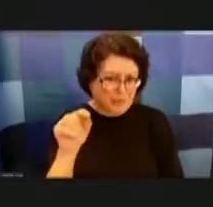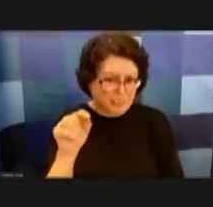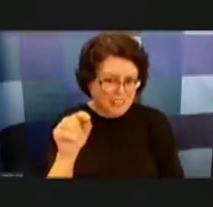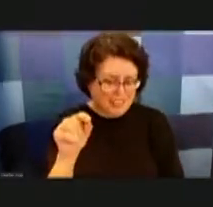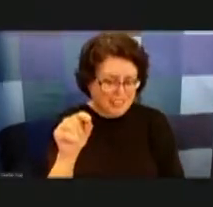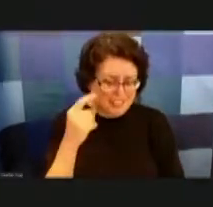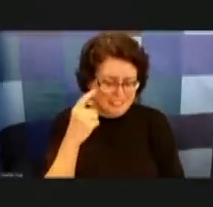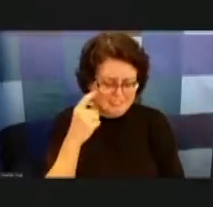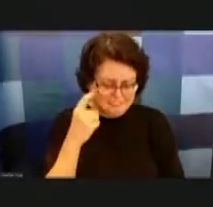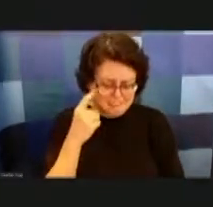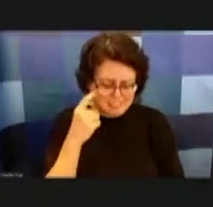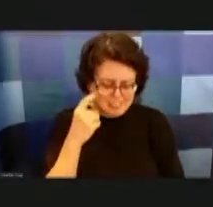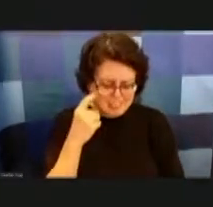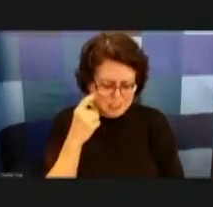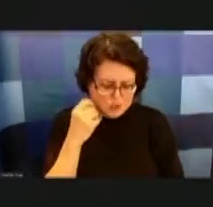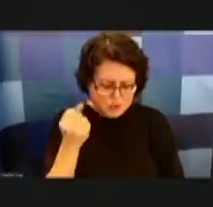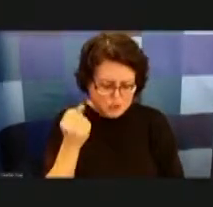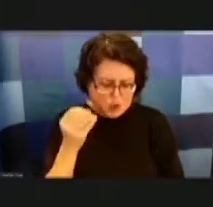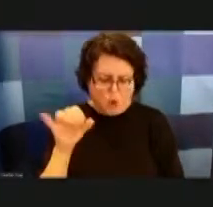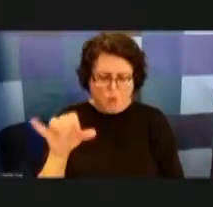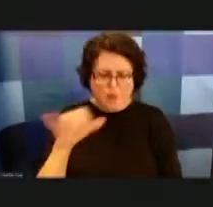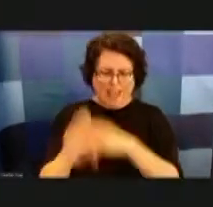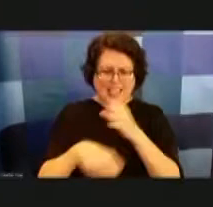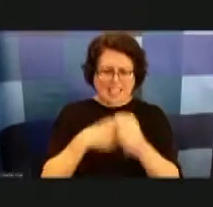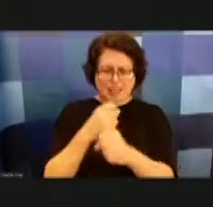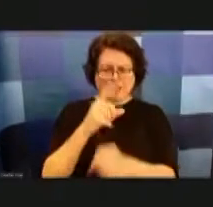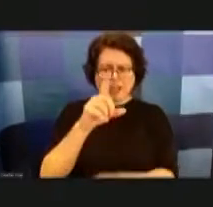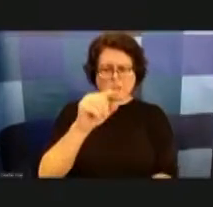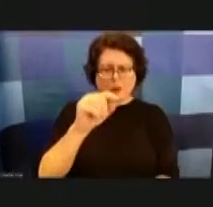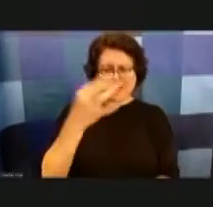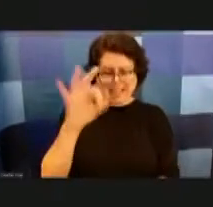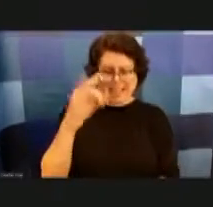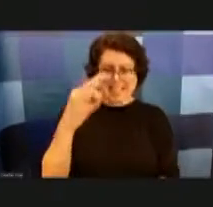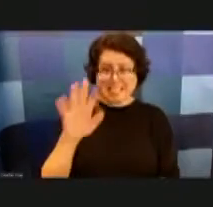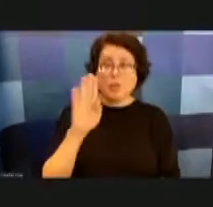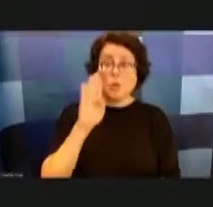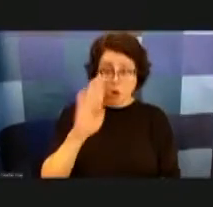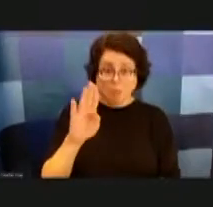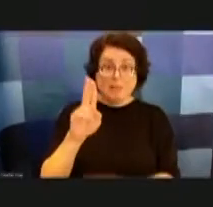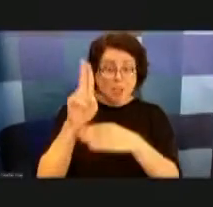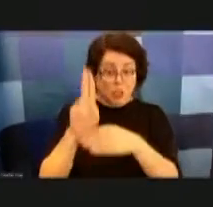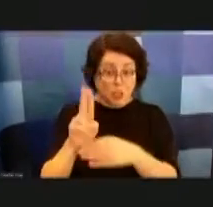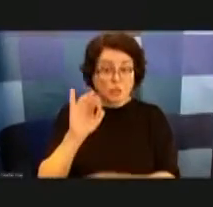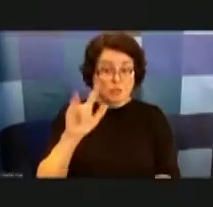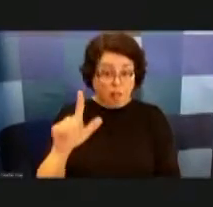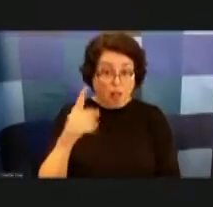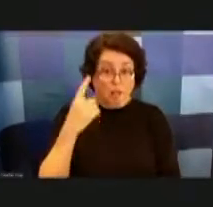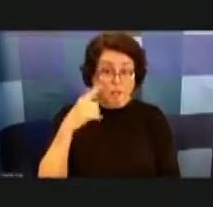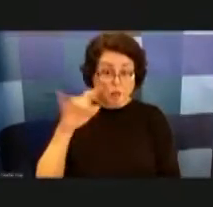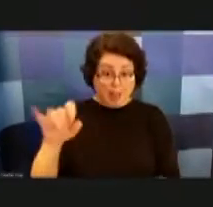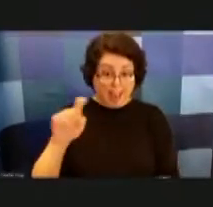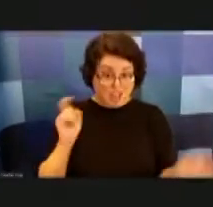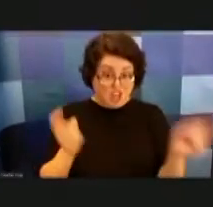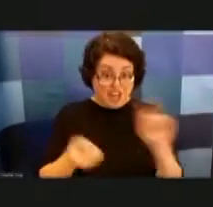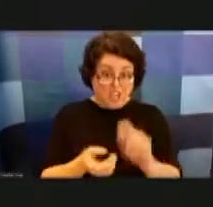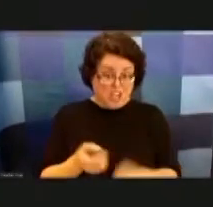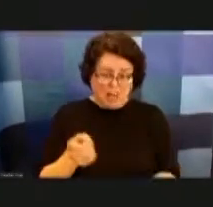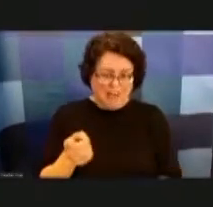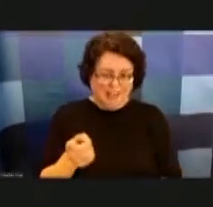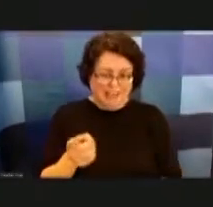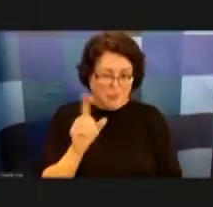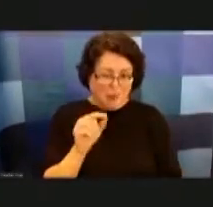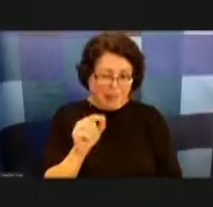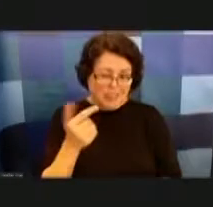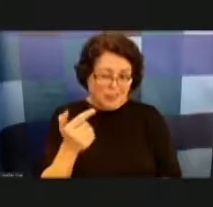so the year like 2019 will be useful in terms of change because it doesn't really i mean 2021 is a